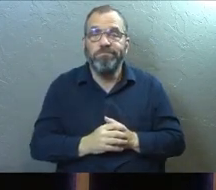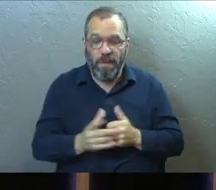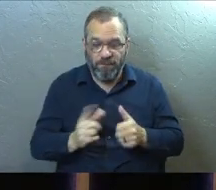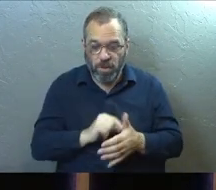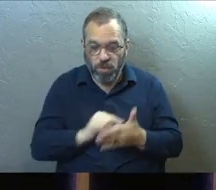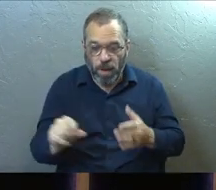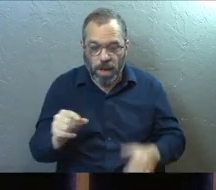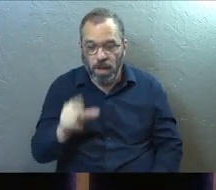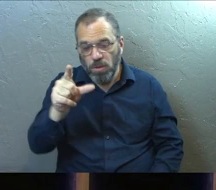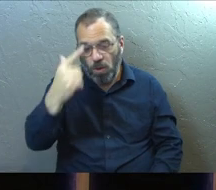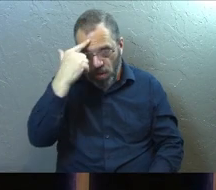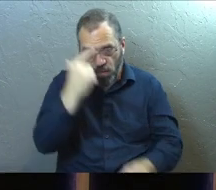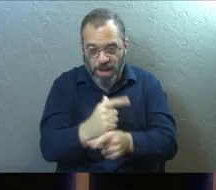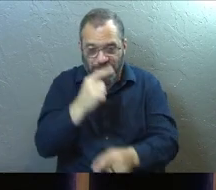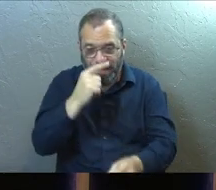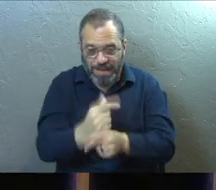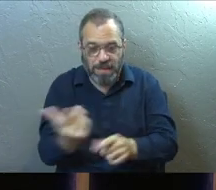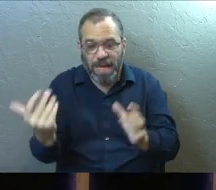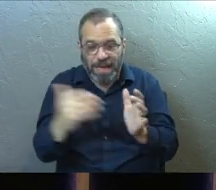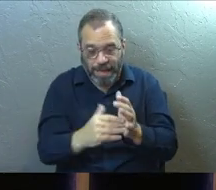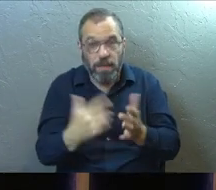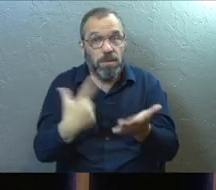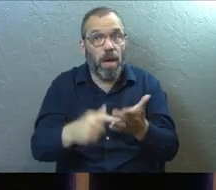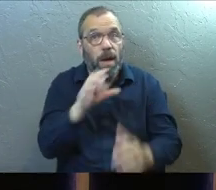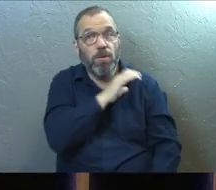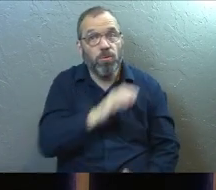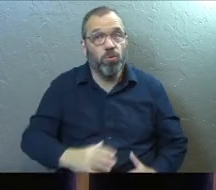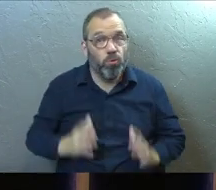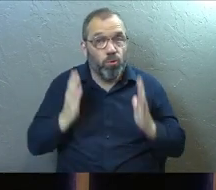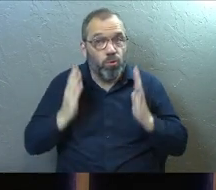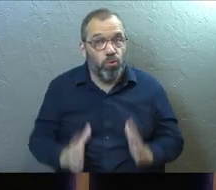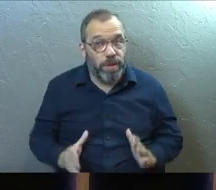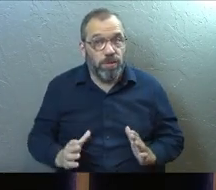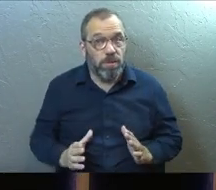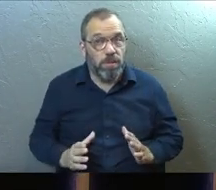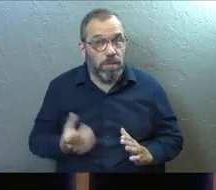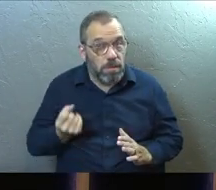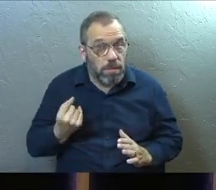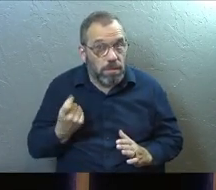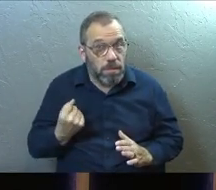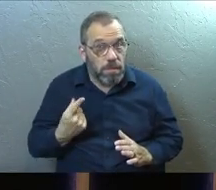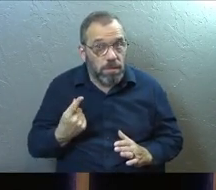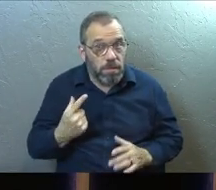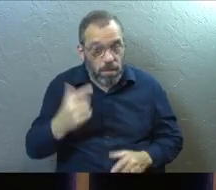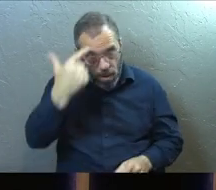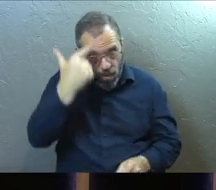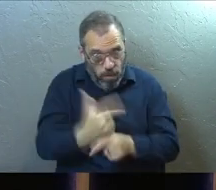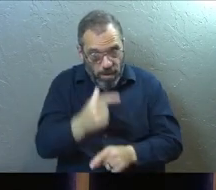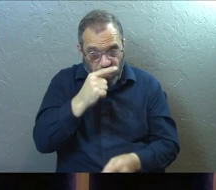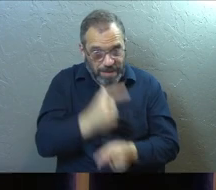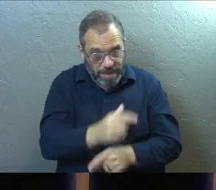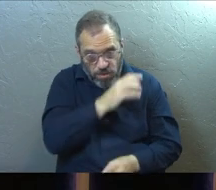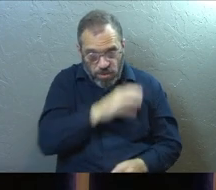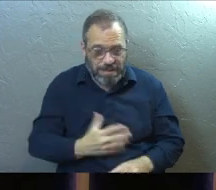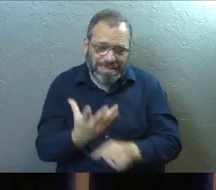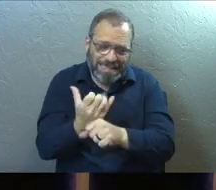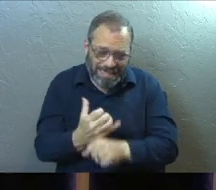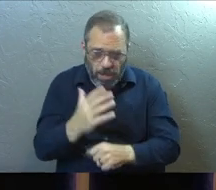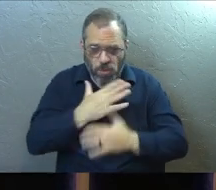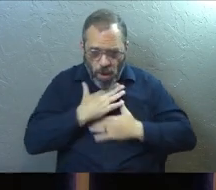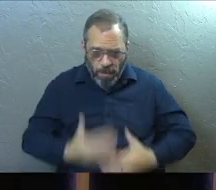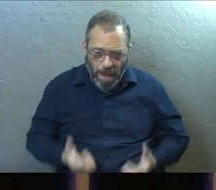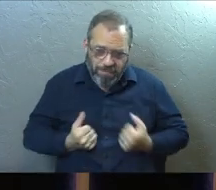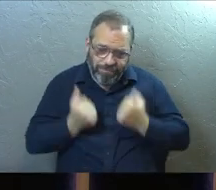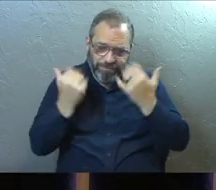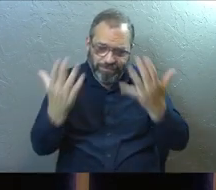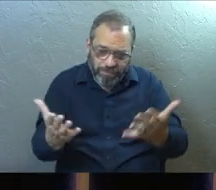Verse one. So dear brothers and sisters, again, it's talking to Christians. Friends, please take that in. Brothers and sisters, I plead with you to give your